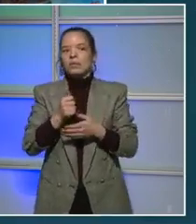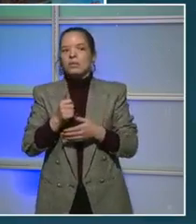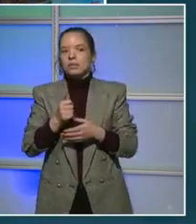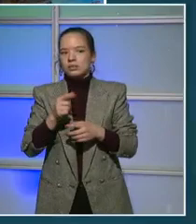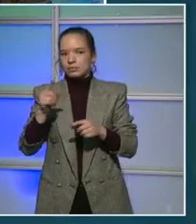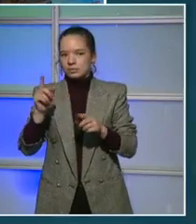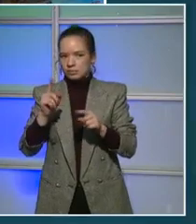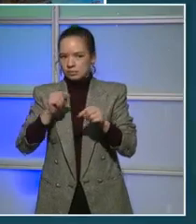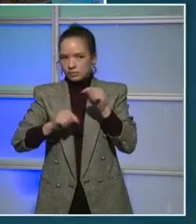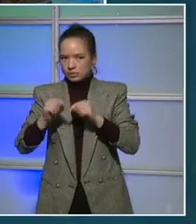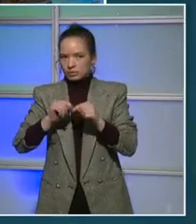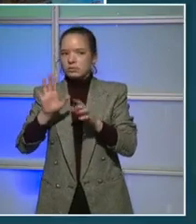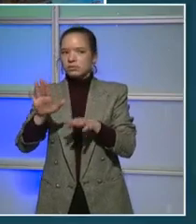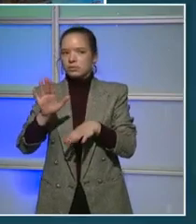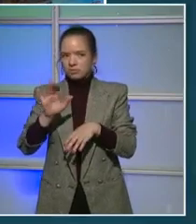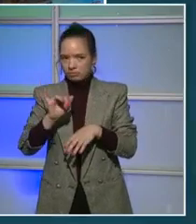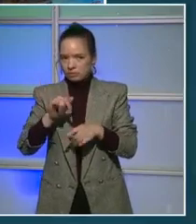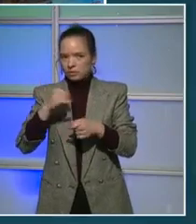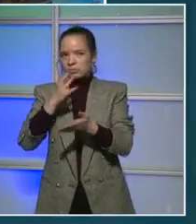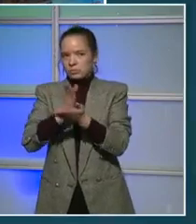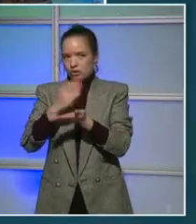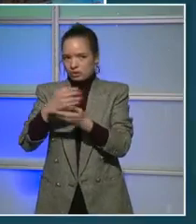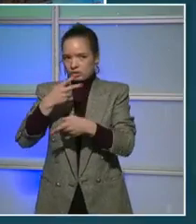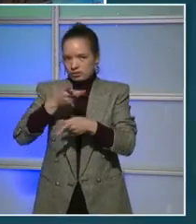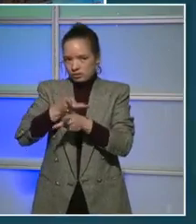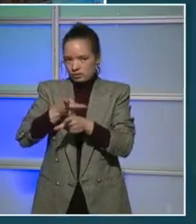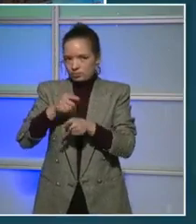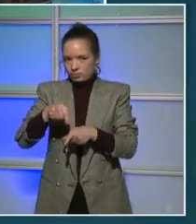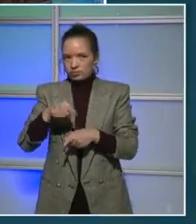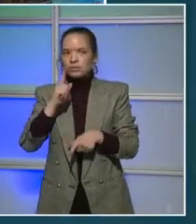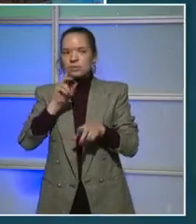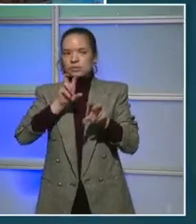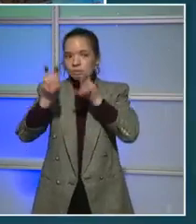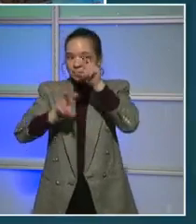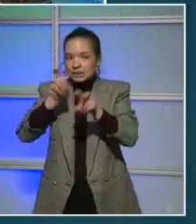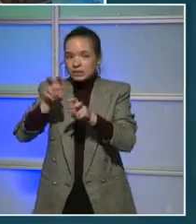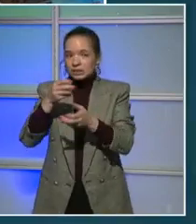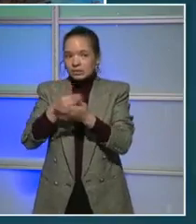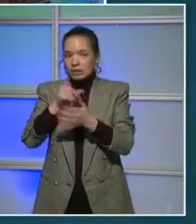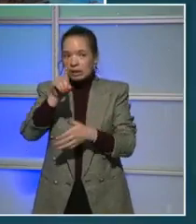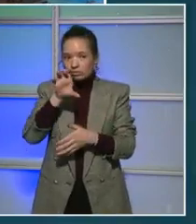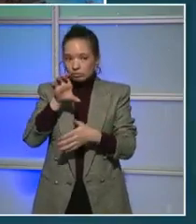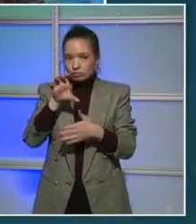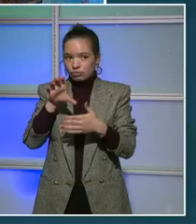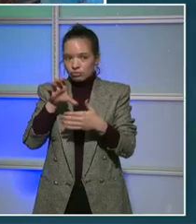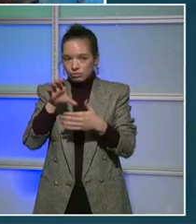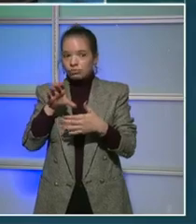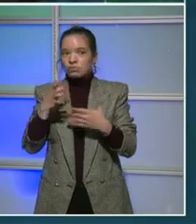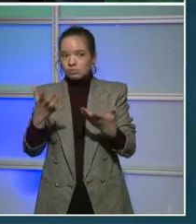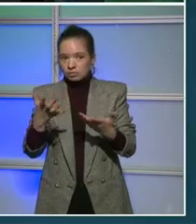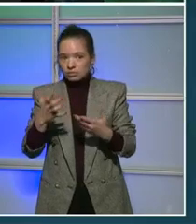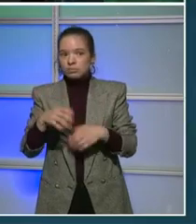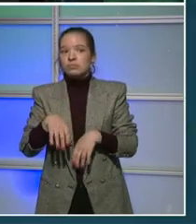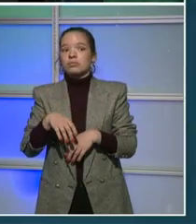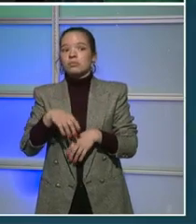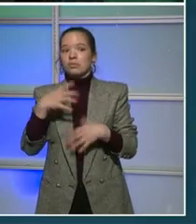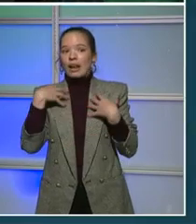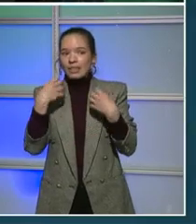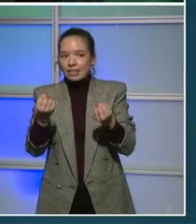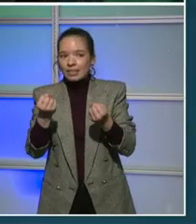My team would allocate $100 as follows. Health and Human Services, $25.